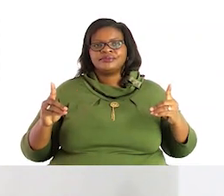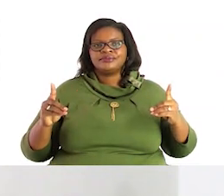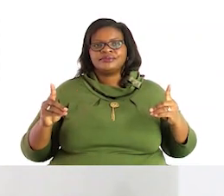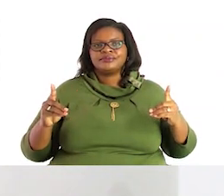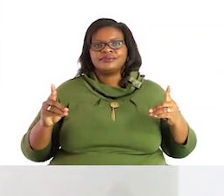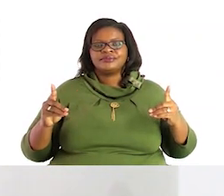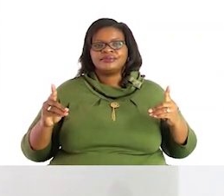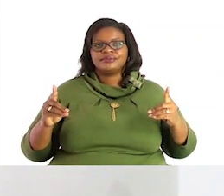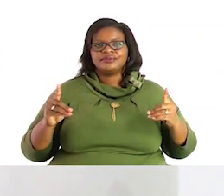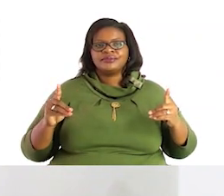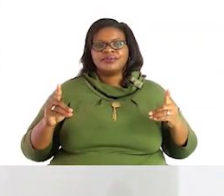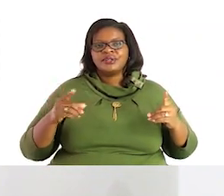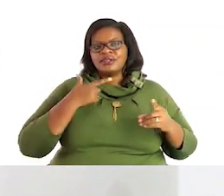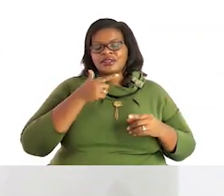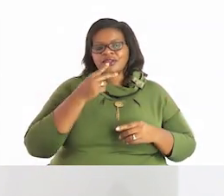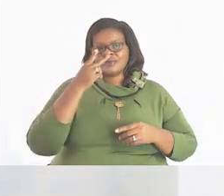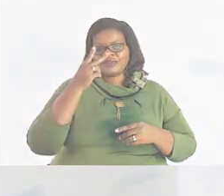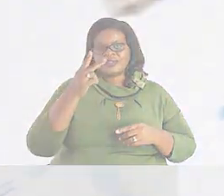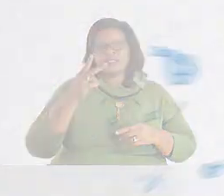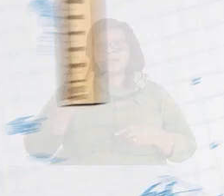thank you so much for watching bye